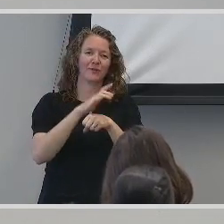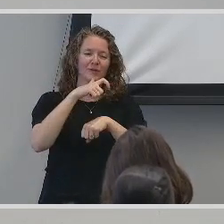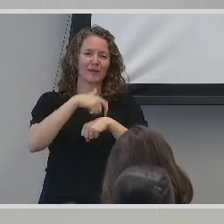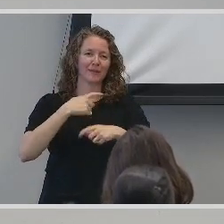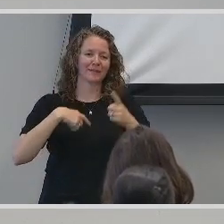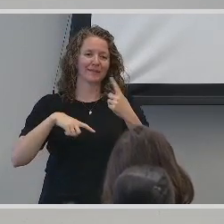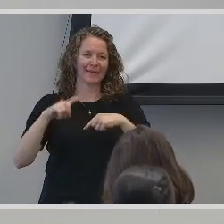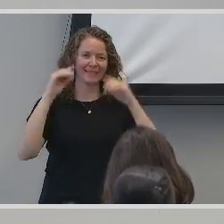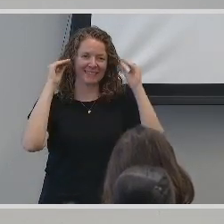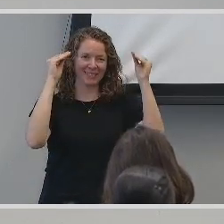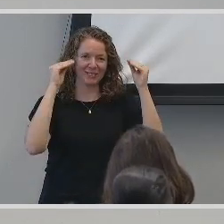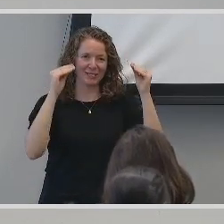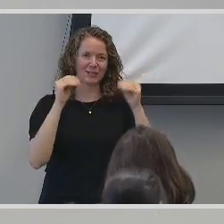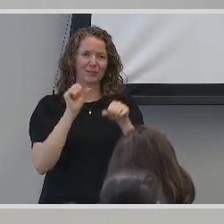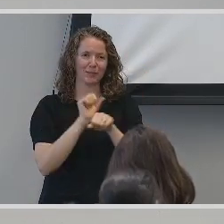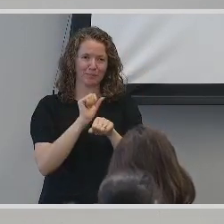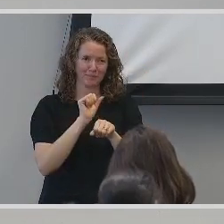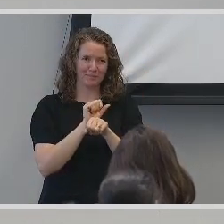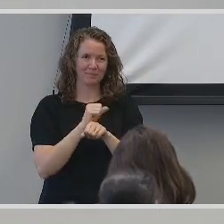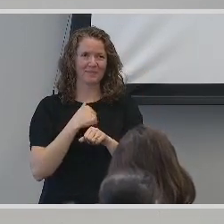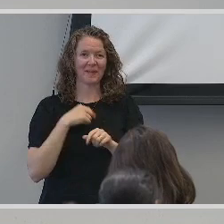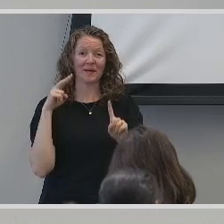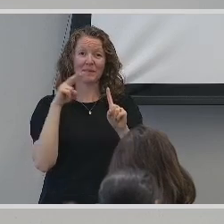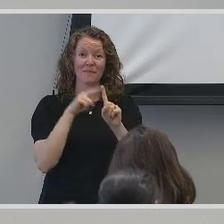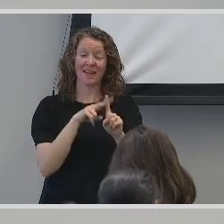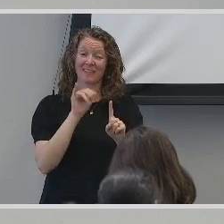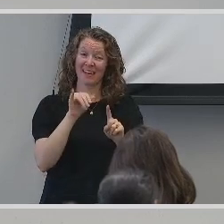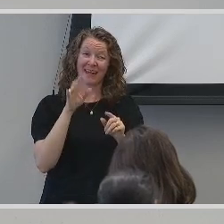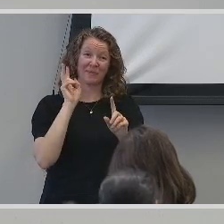applied, and the application process was very thorough.